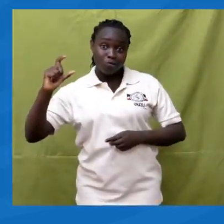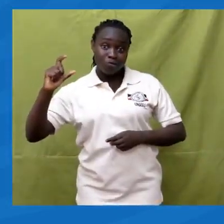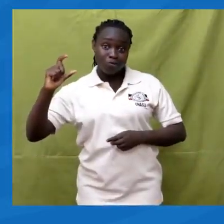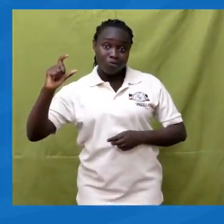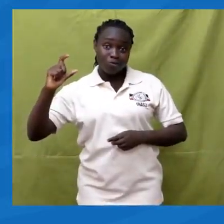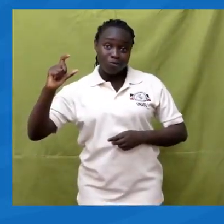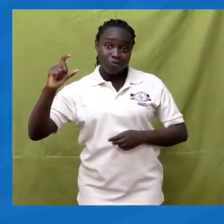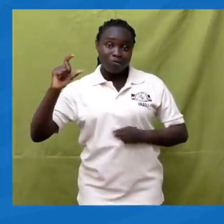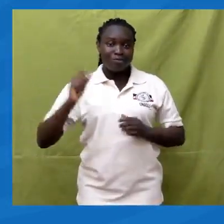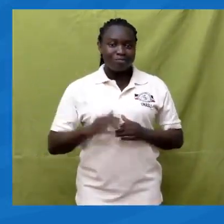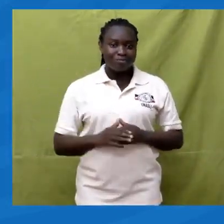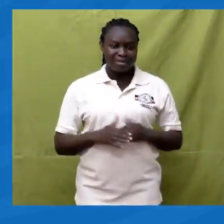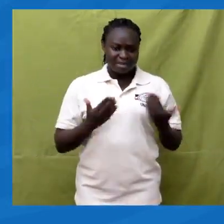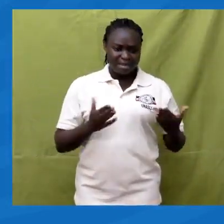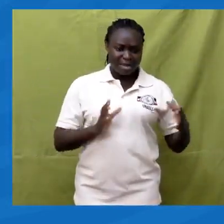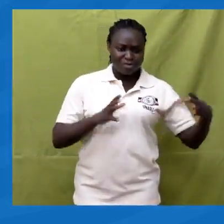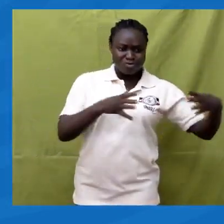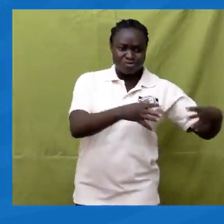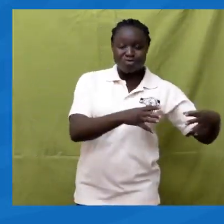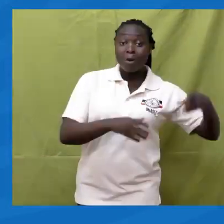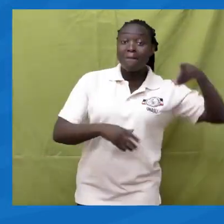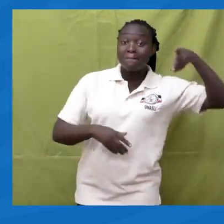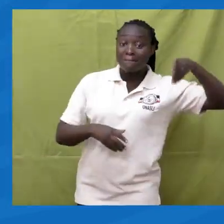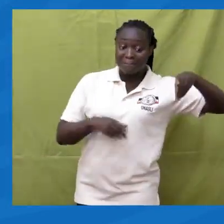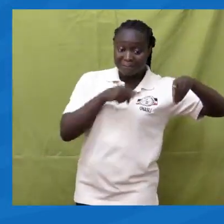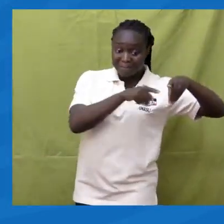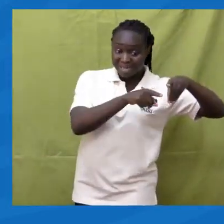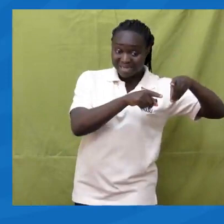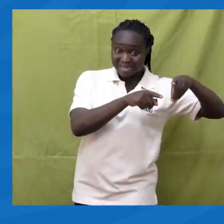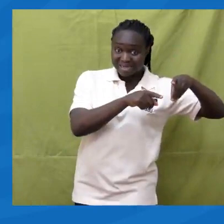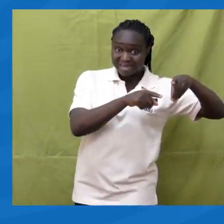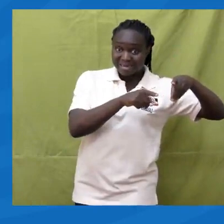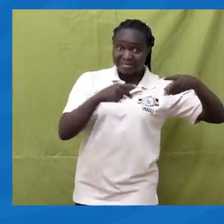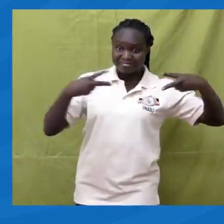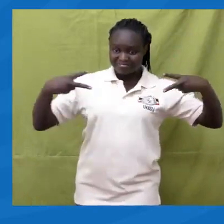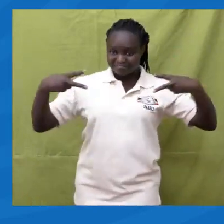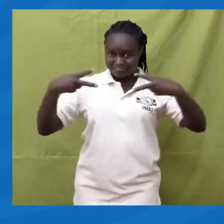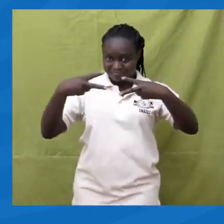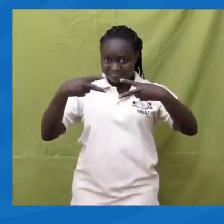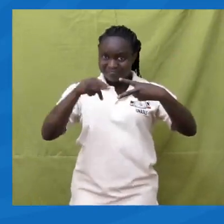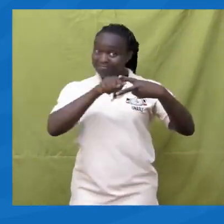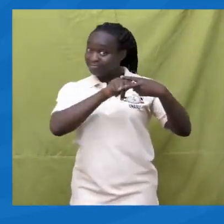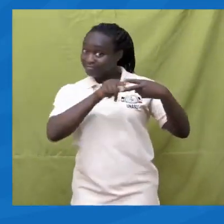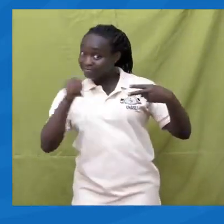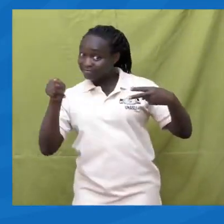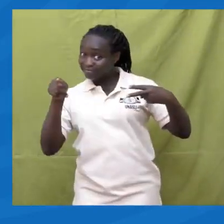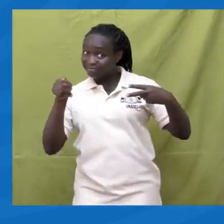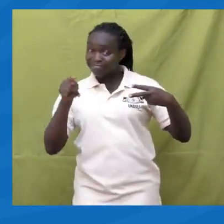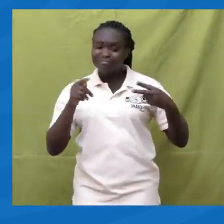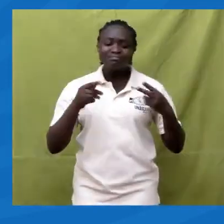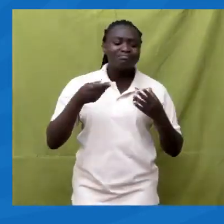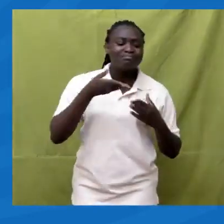Set P is equal to 1